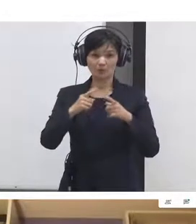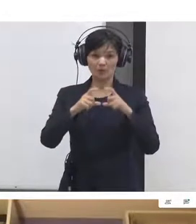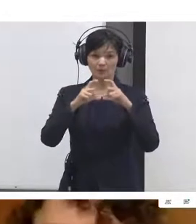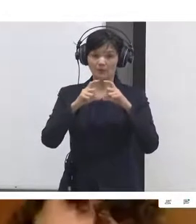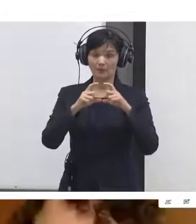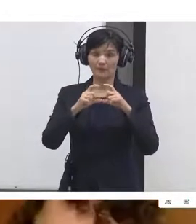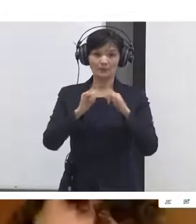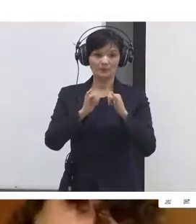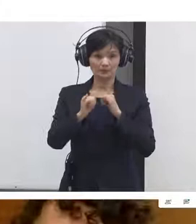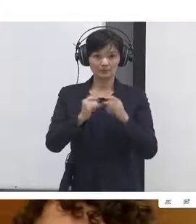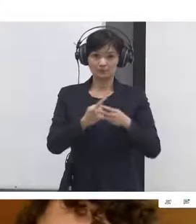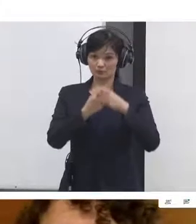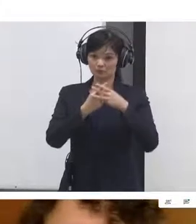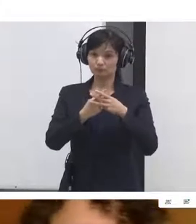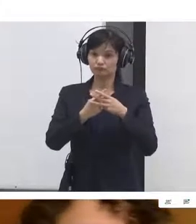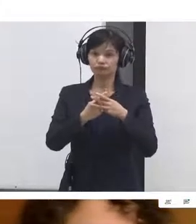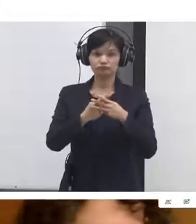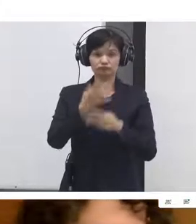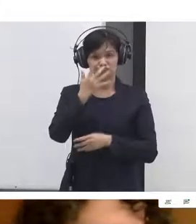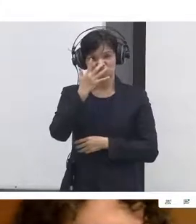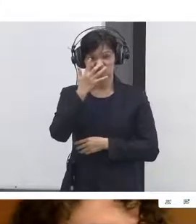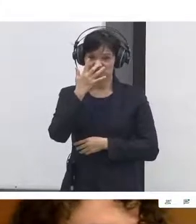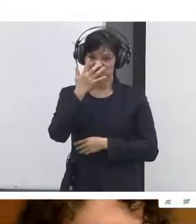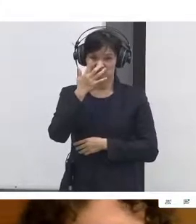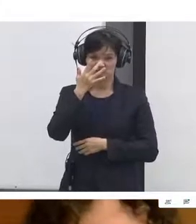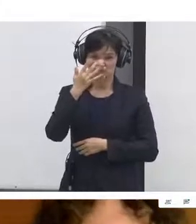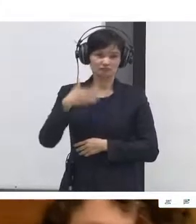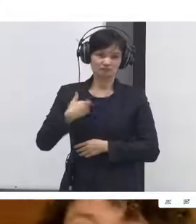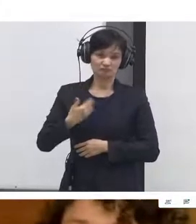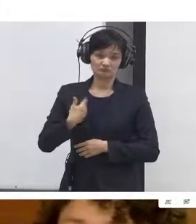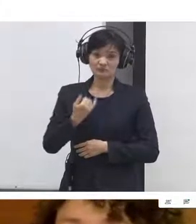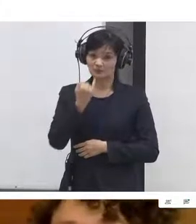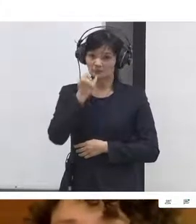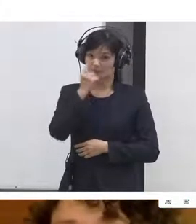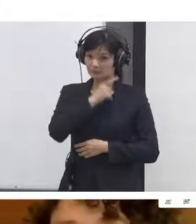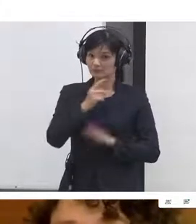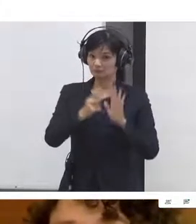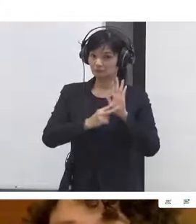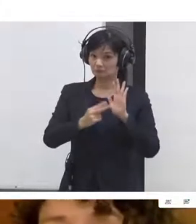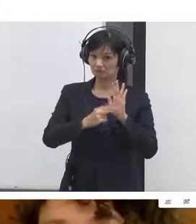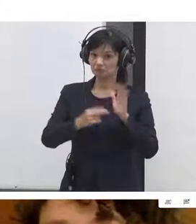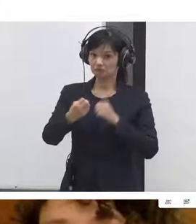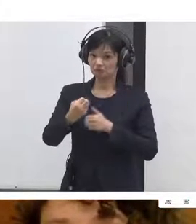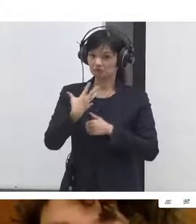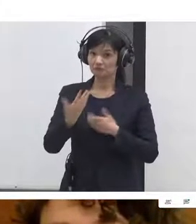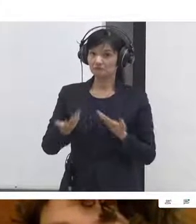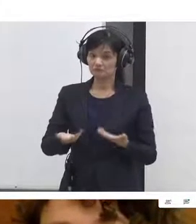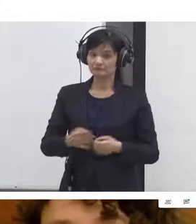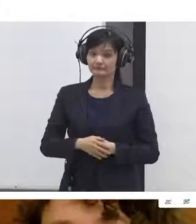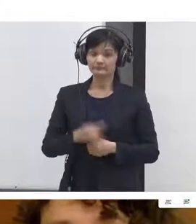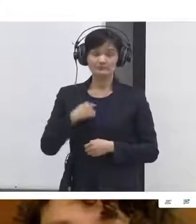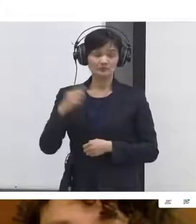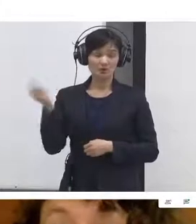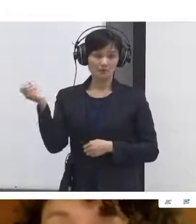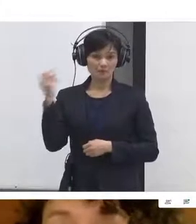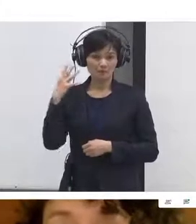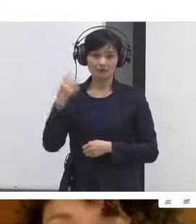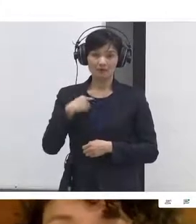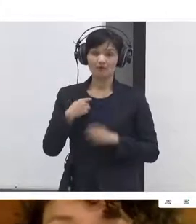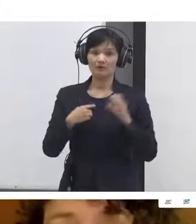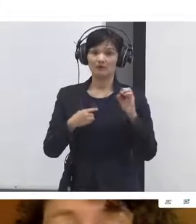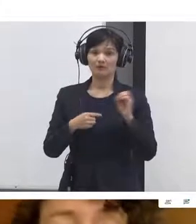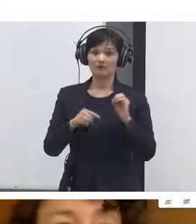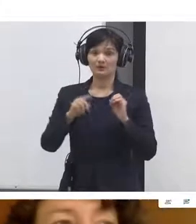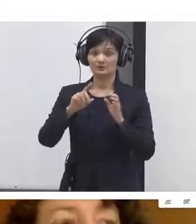sure I can do that and I have heard people in GovZero also refer to this term recurs